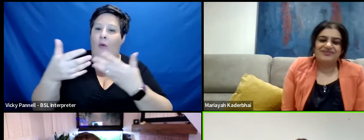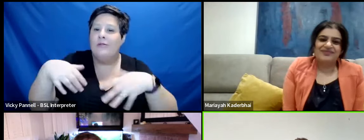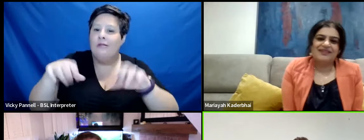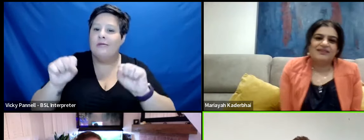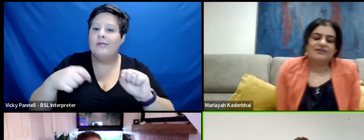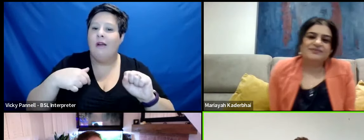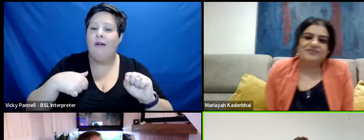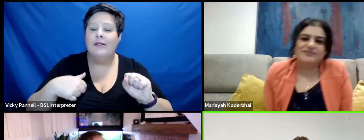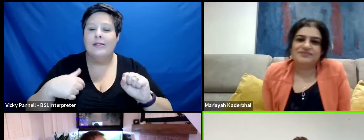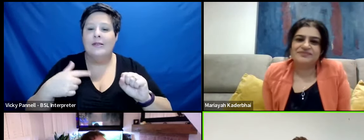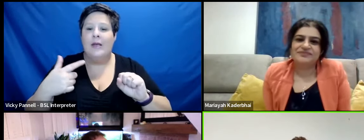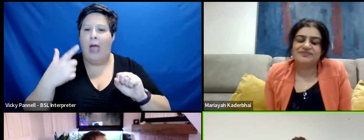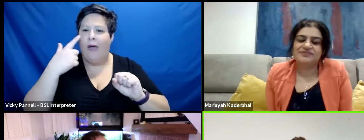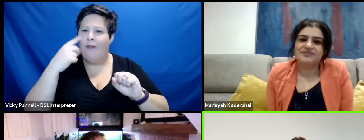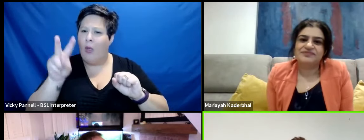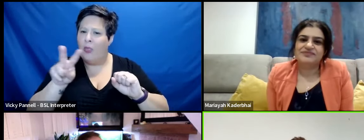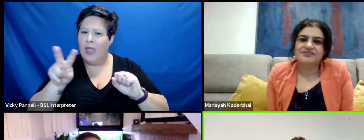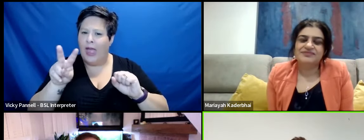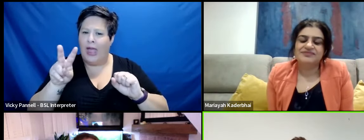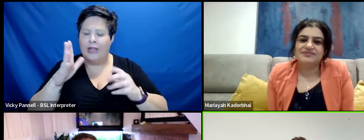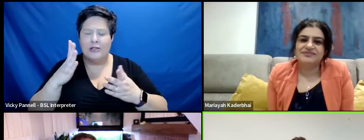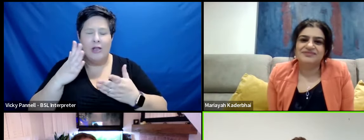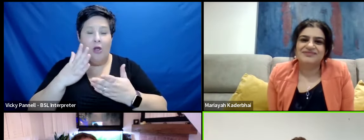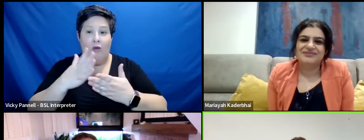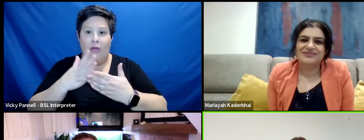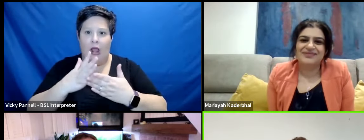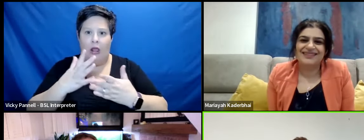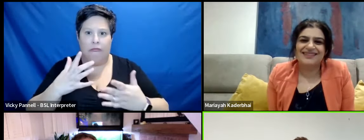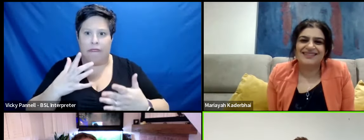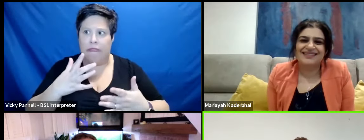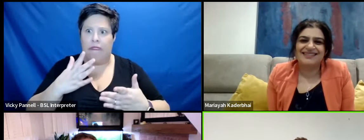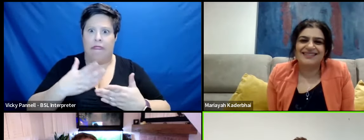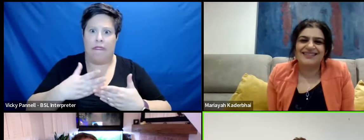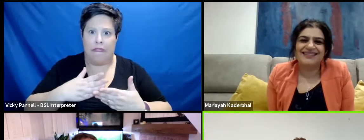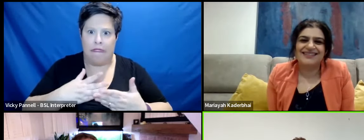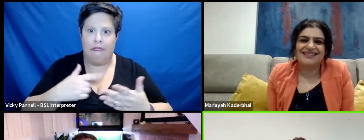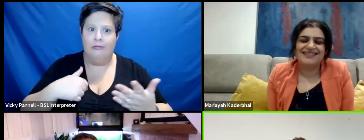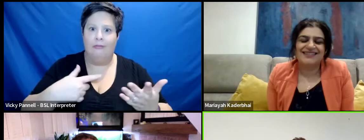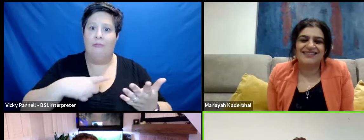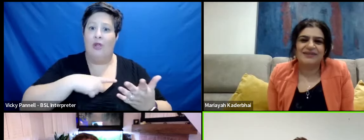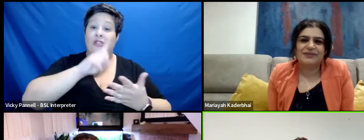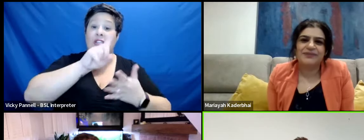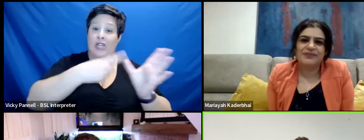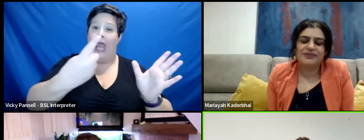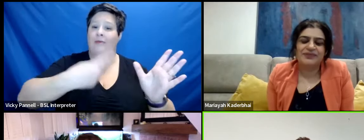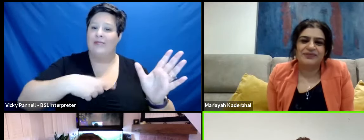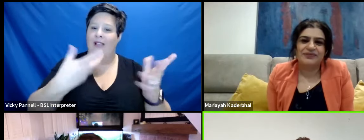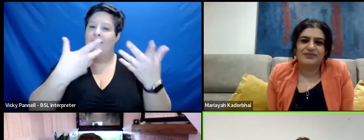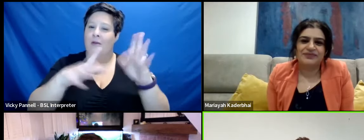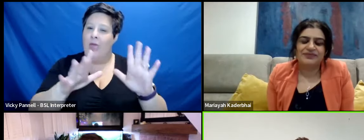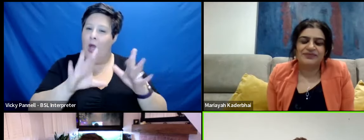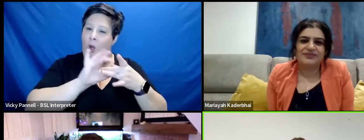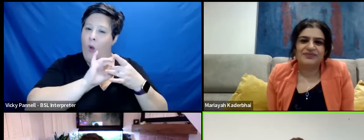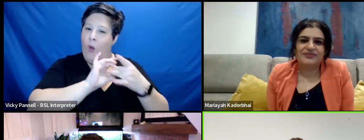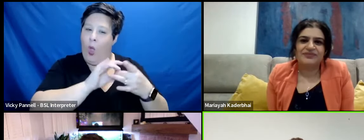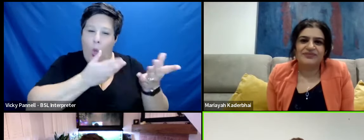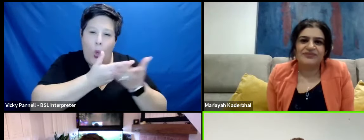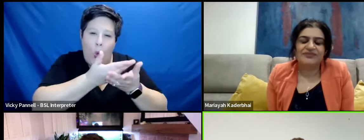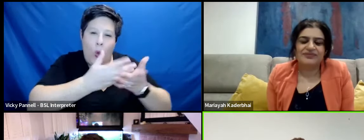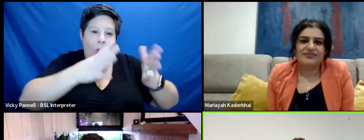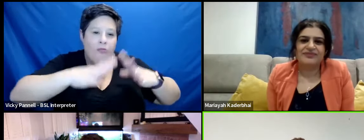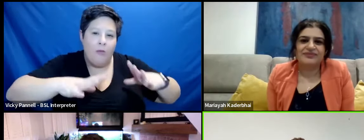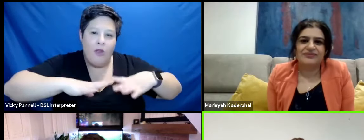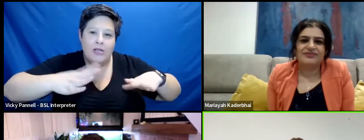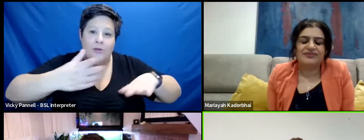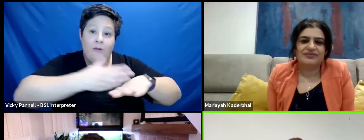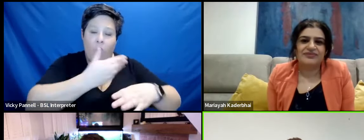I found that a little bit unnerving to begin with because Jane and I had had such an intimate sort of preparation for